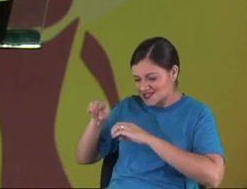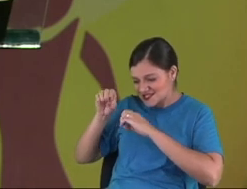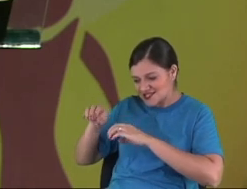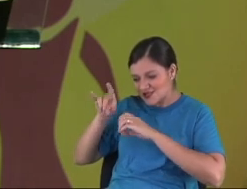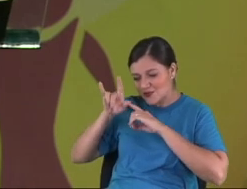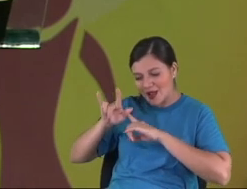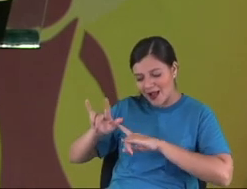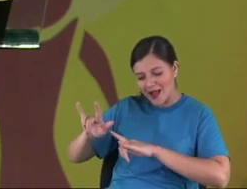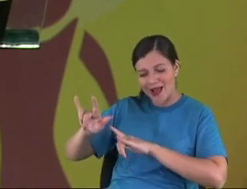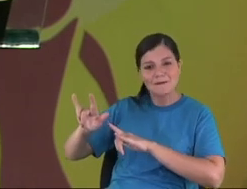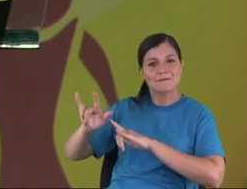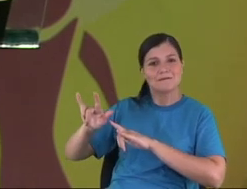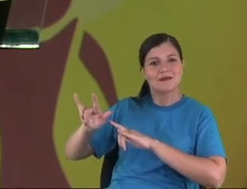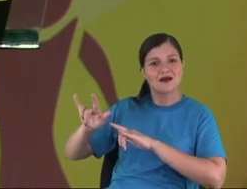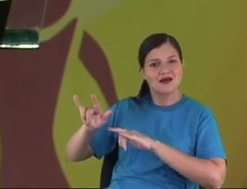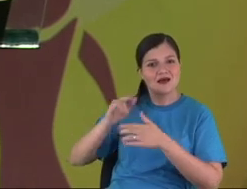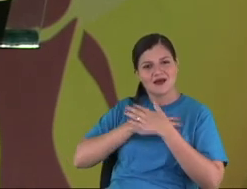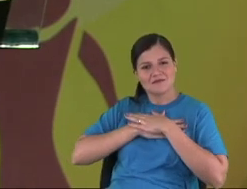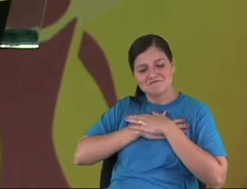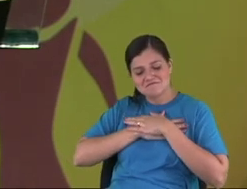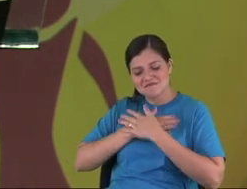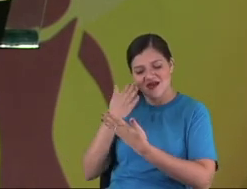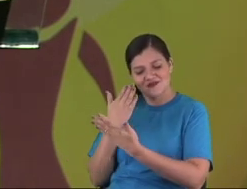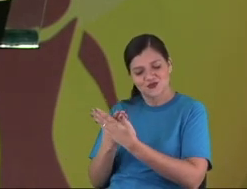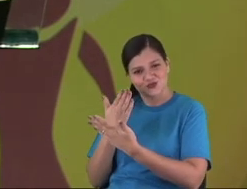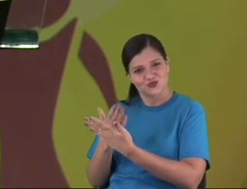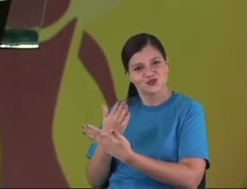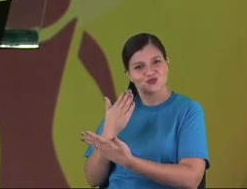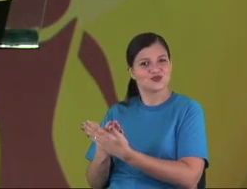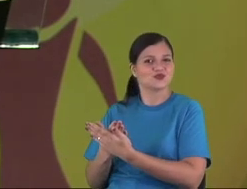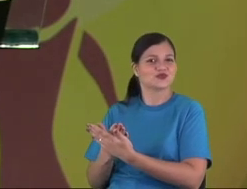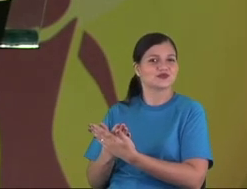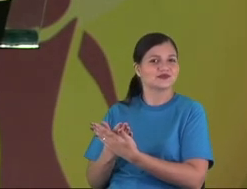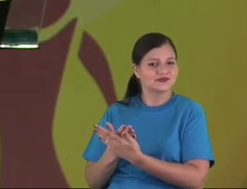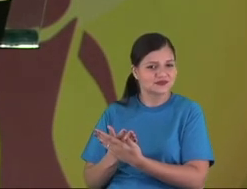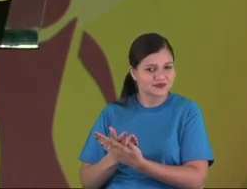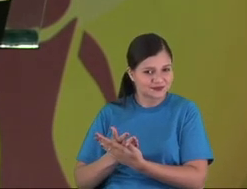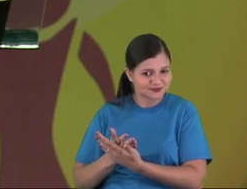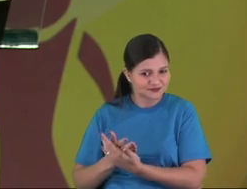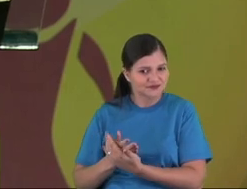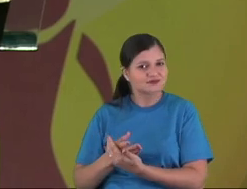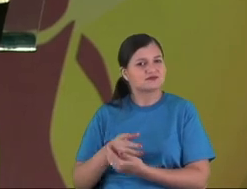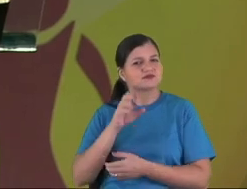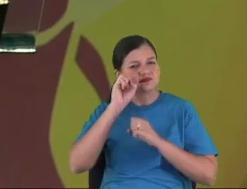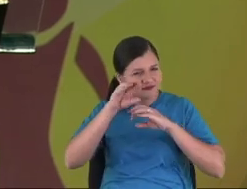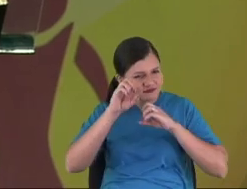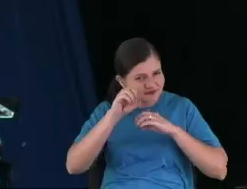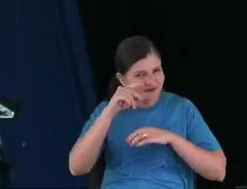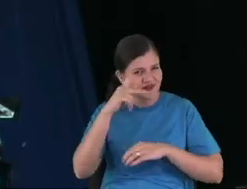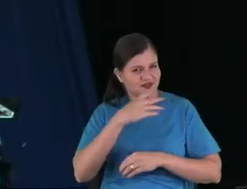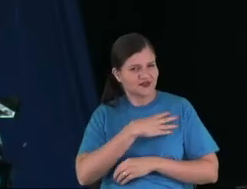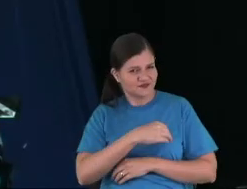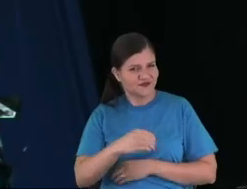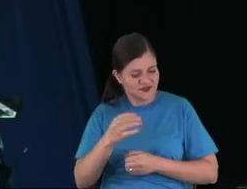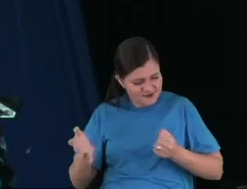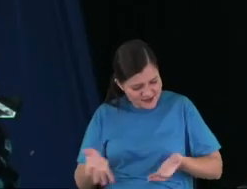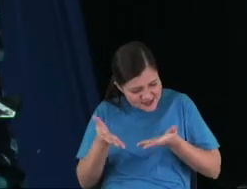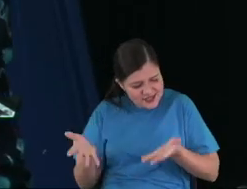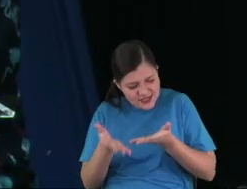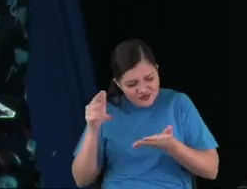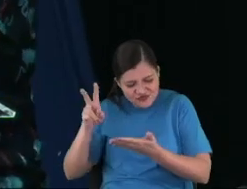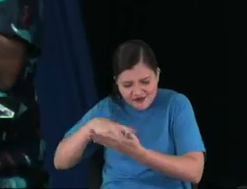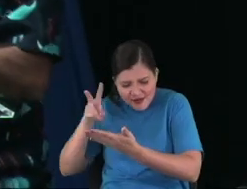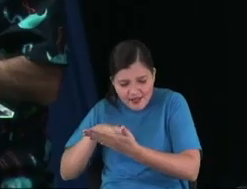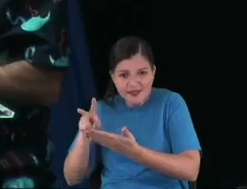they tell them how to love, they study the words, teach them, encourage them to